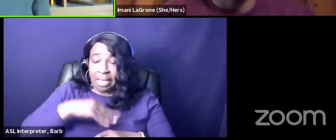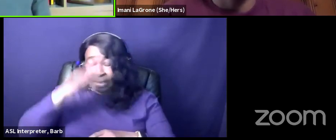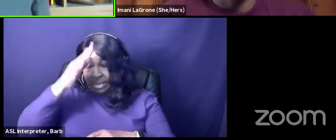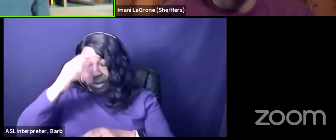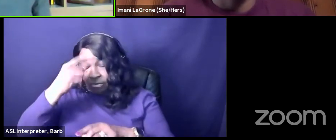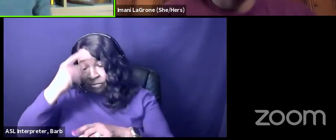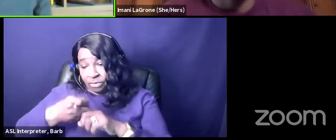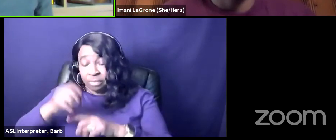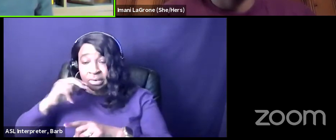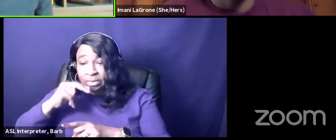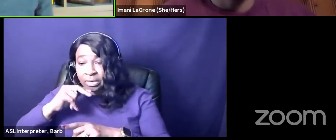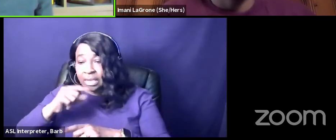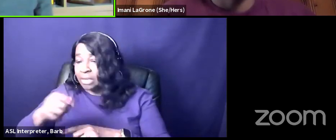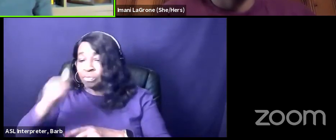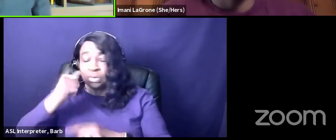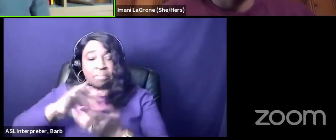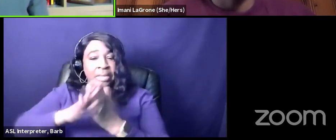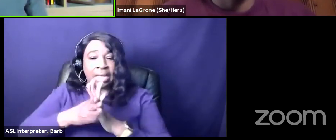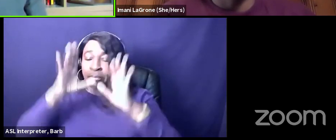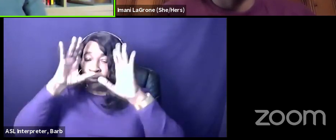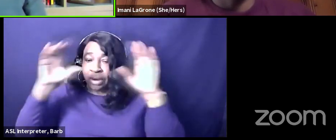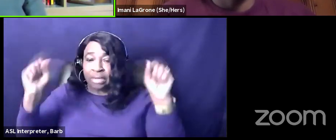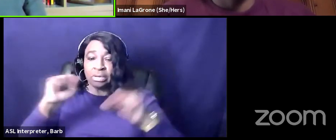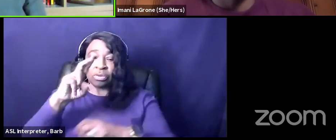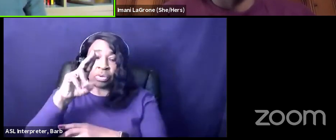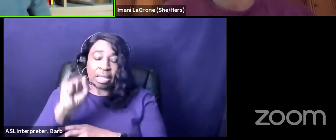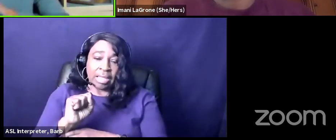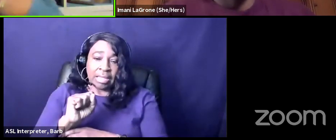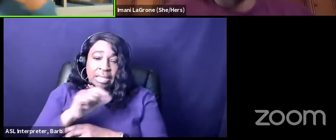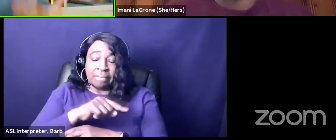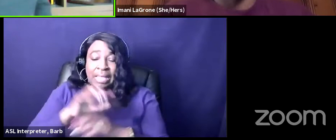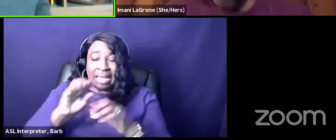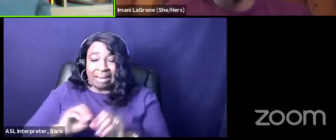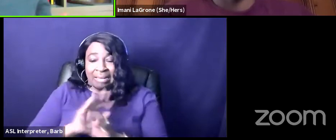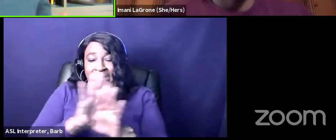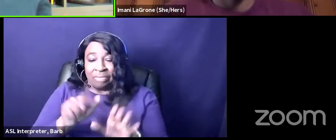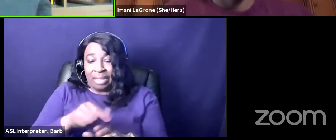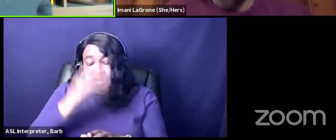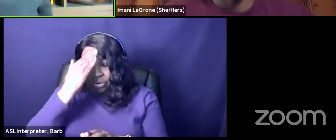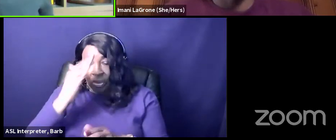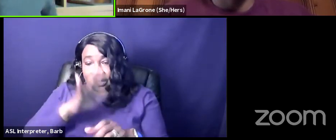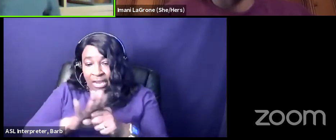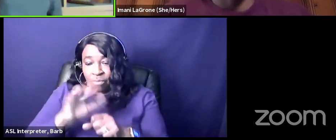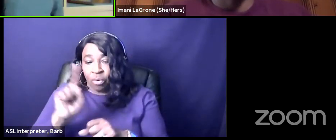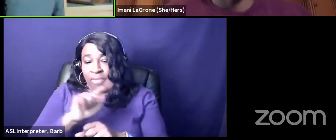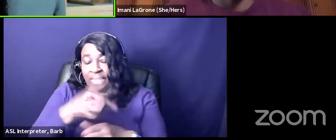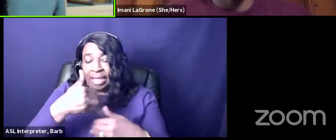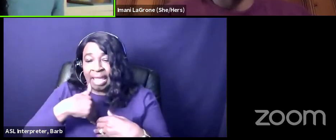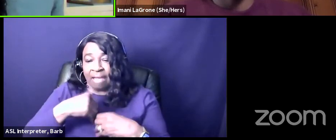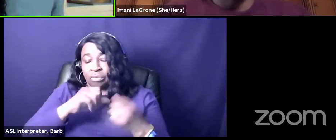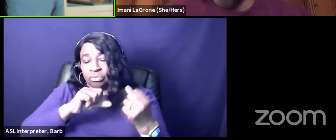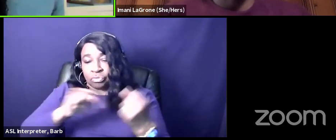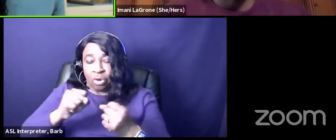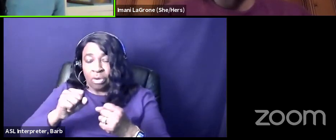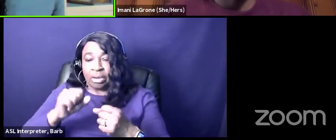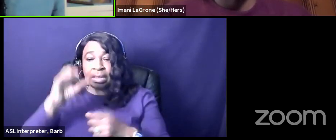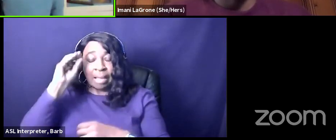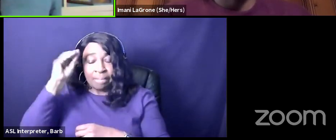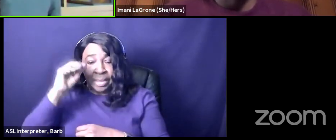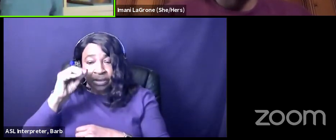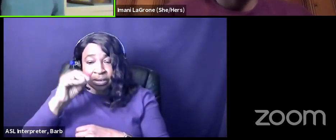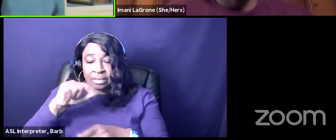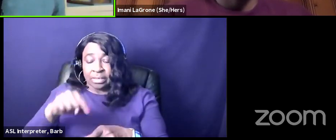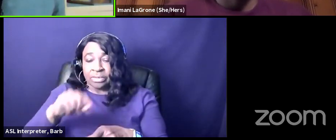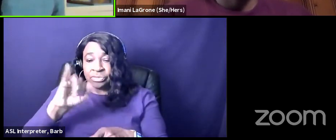even though people don't know anything about africa they clearly know enough where they have strong opinions about it so for jesse jackson to say